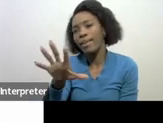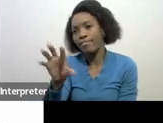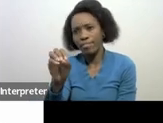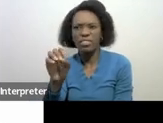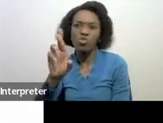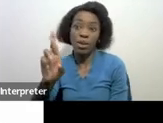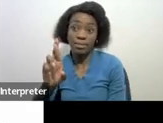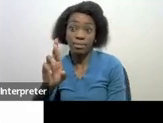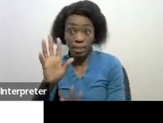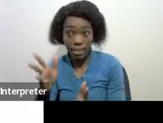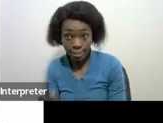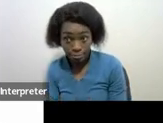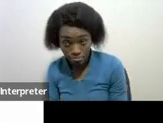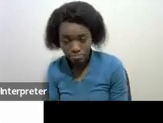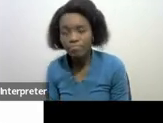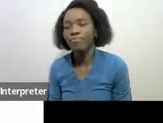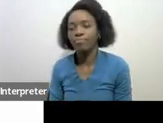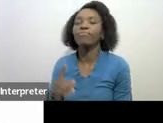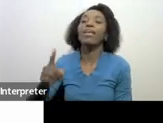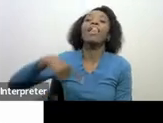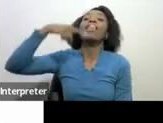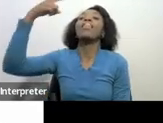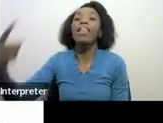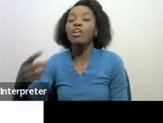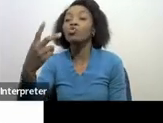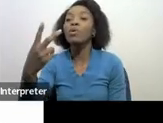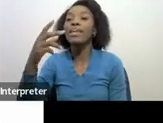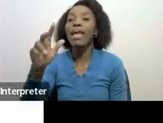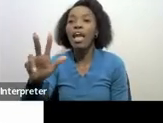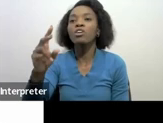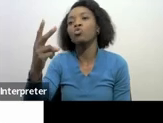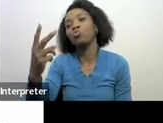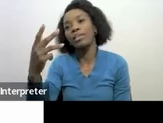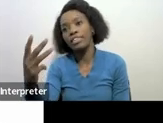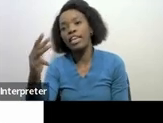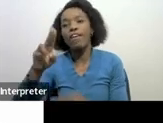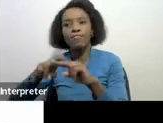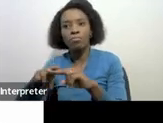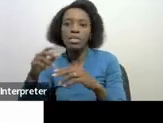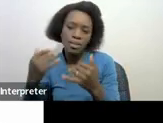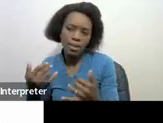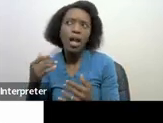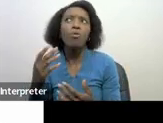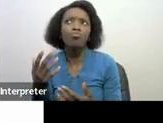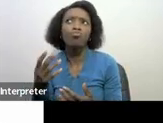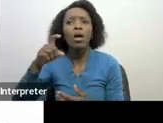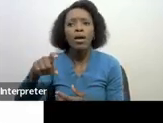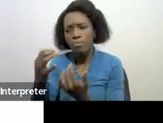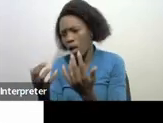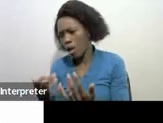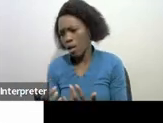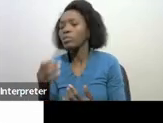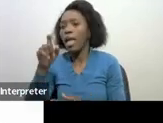on the next coming one on the 28 of 29 February also you said no now I have to pay $200